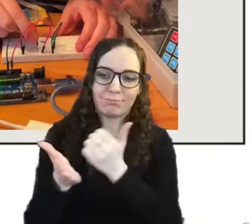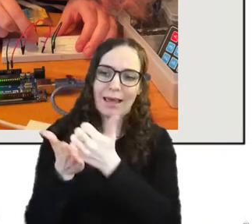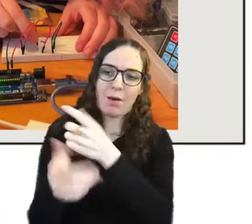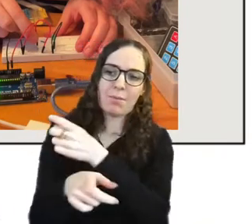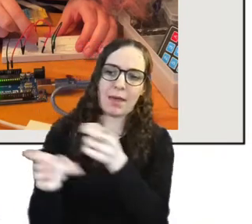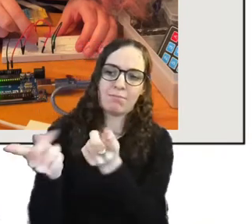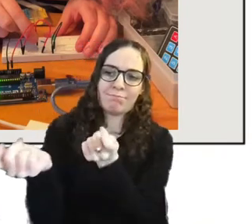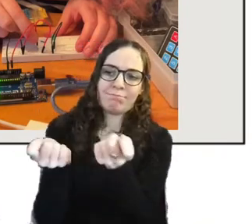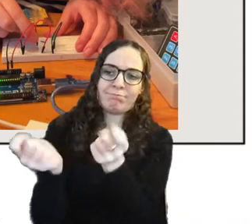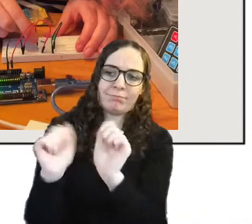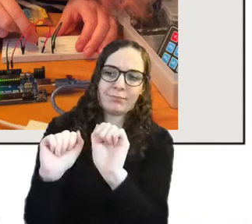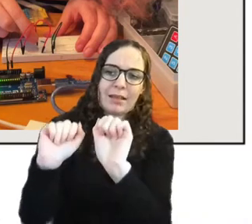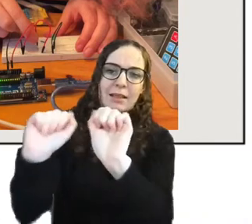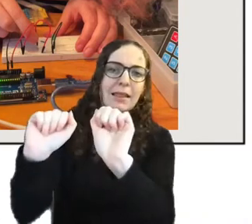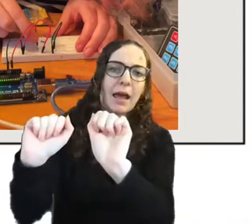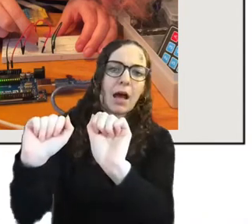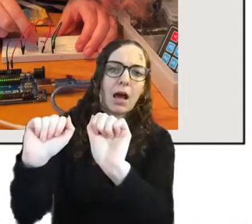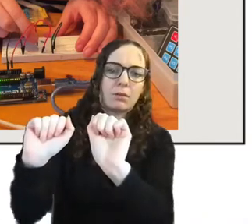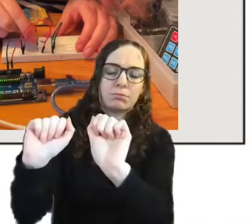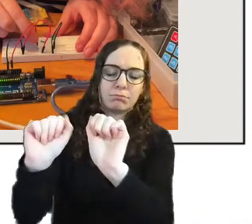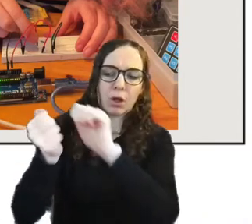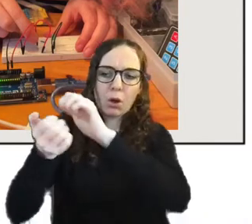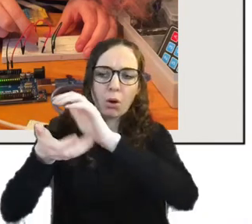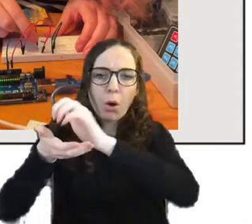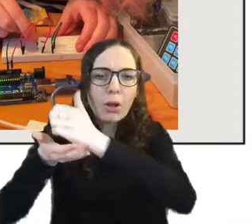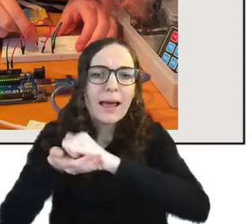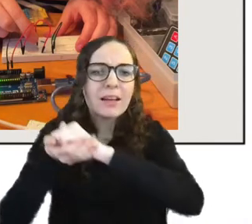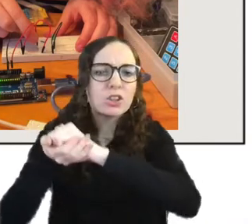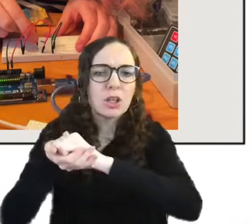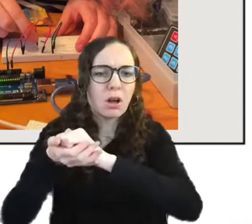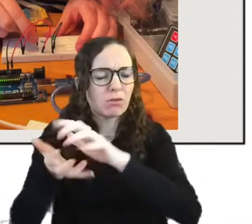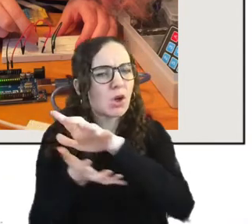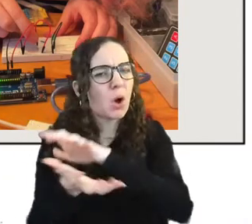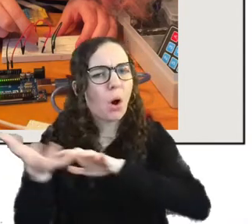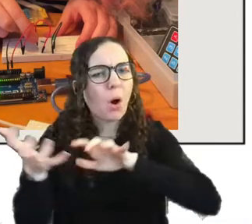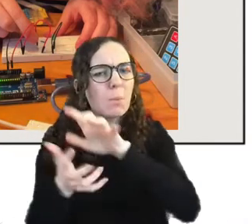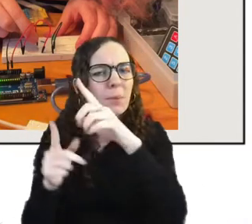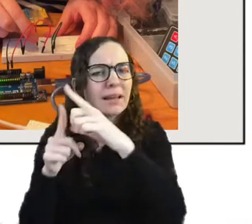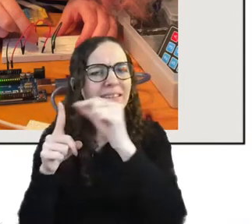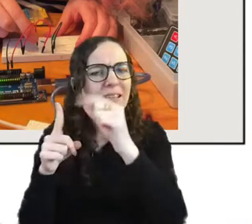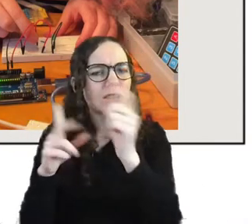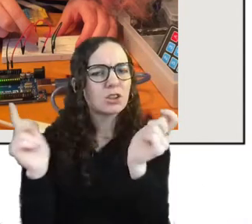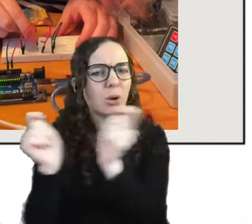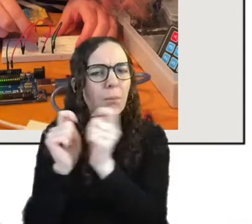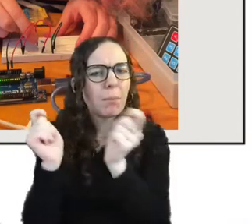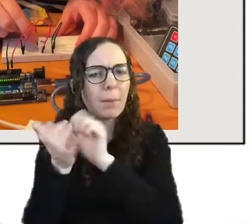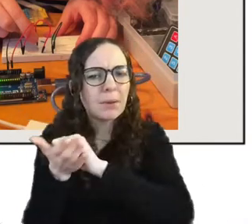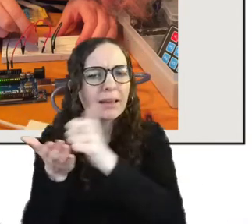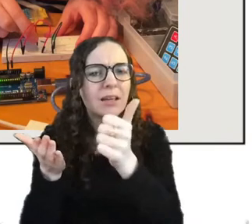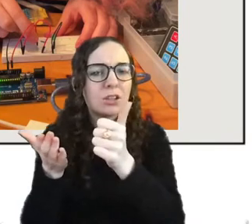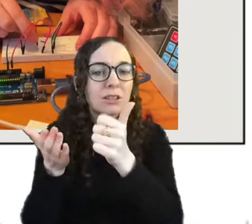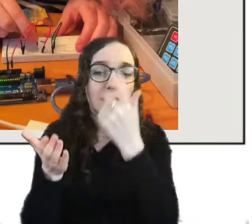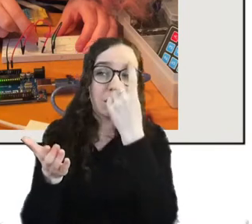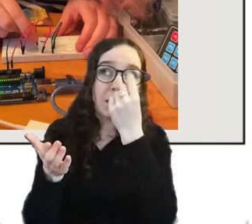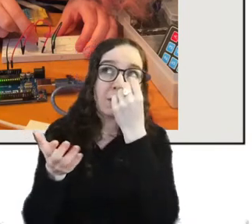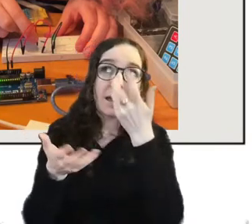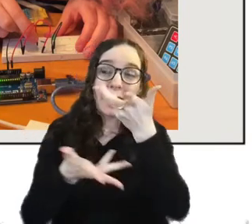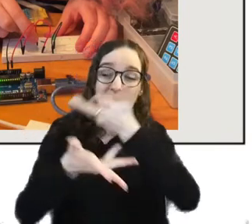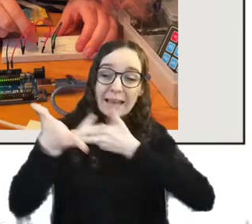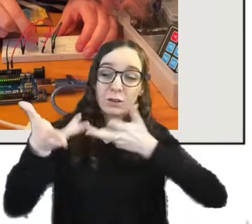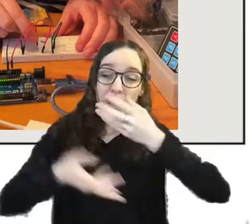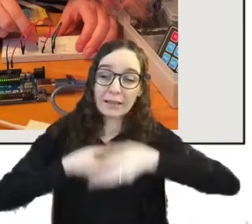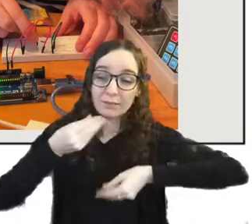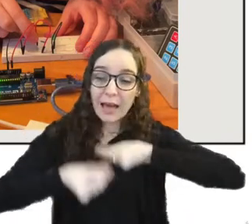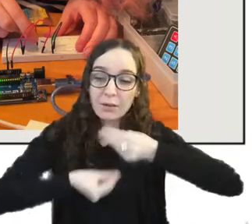of complex digital publications which is things that can include um interactive narratives as well as things like